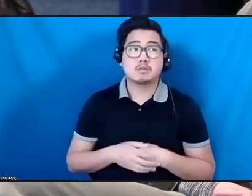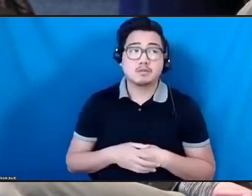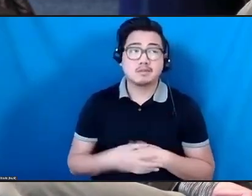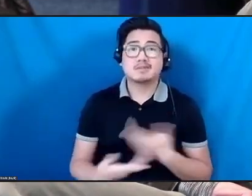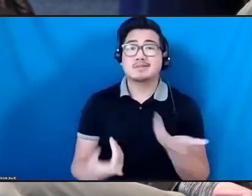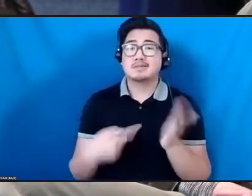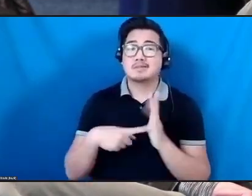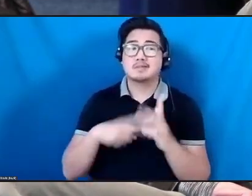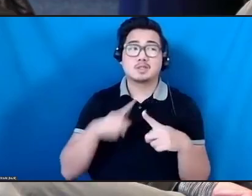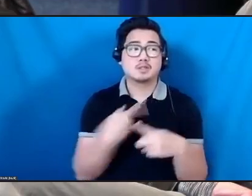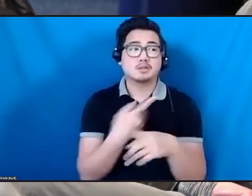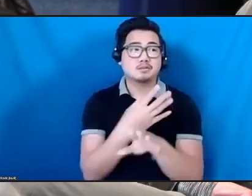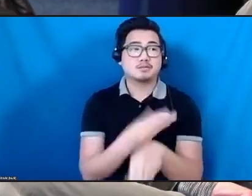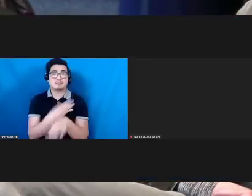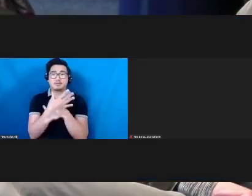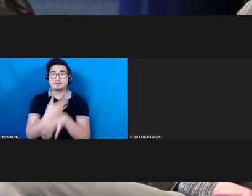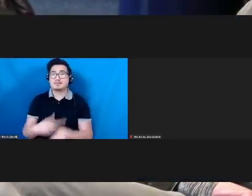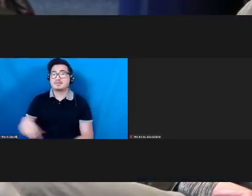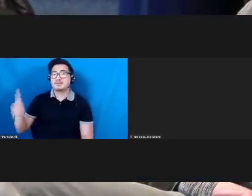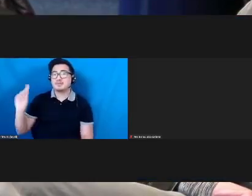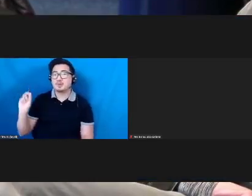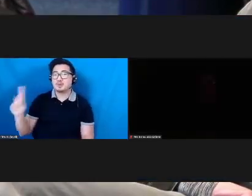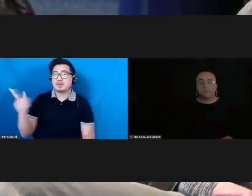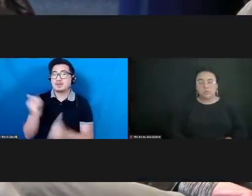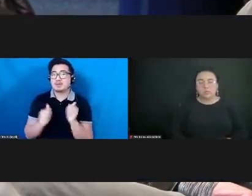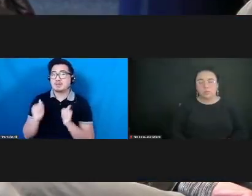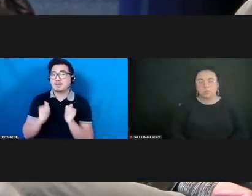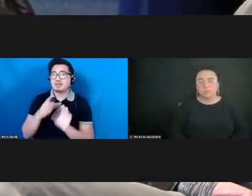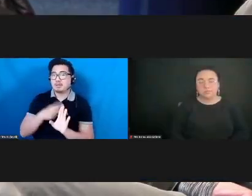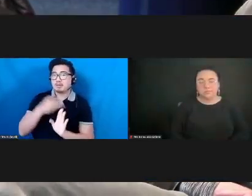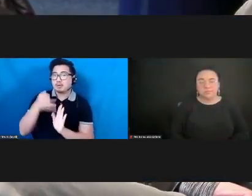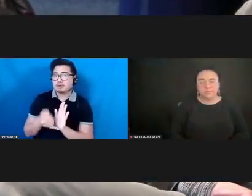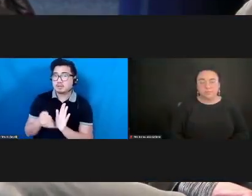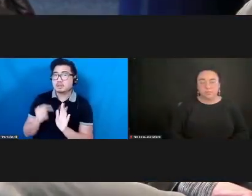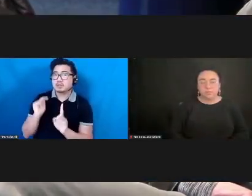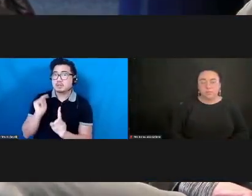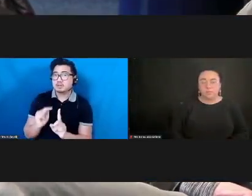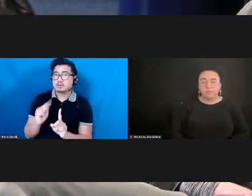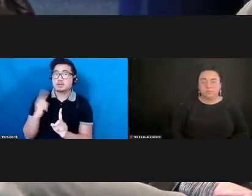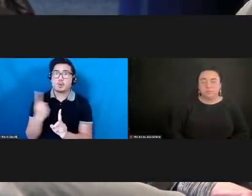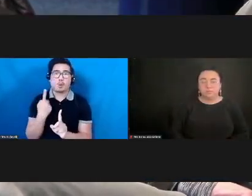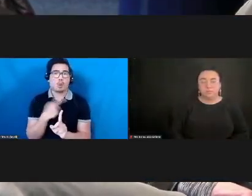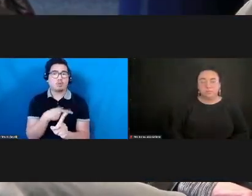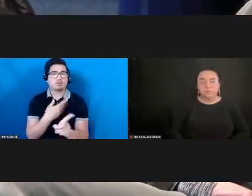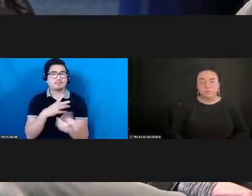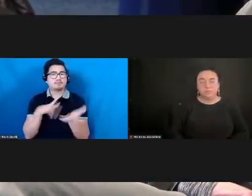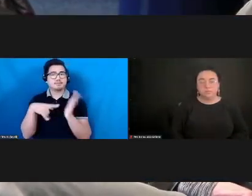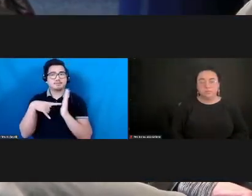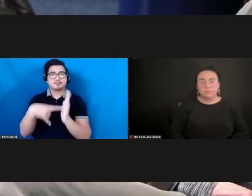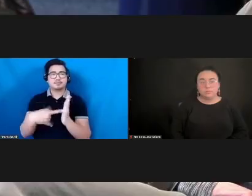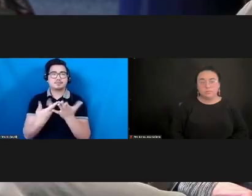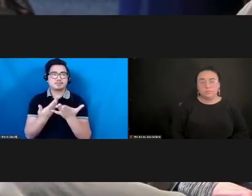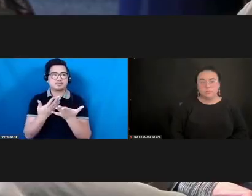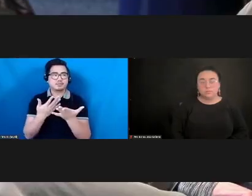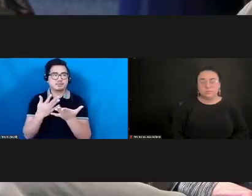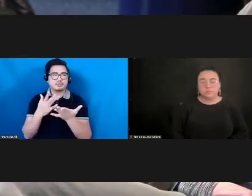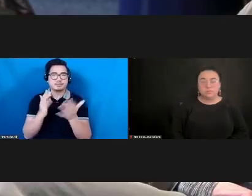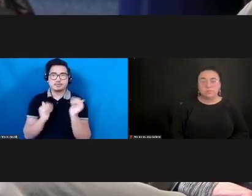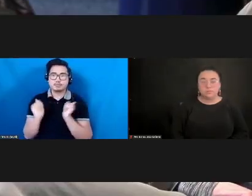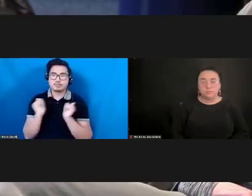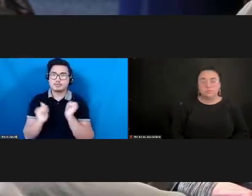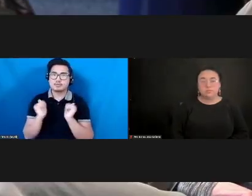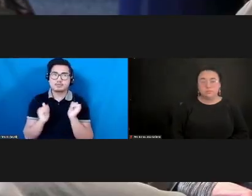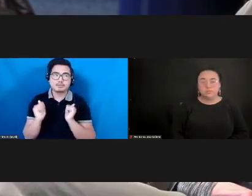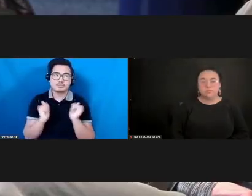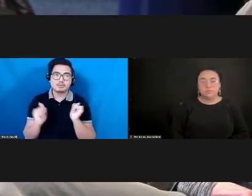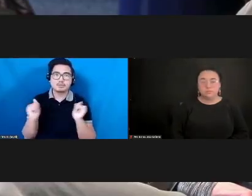digital theater project that could only be delivered over the Internet, and there was a nationwide power blackout